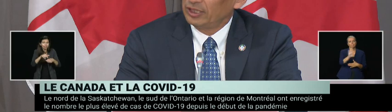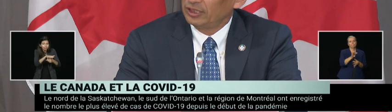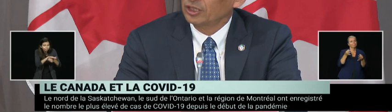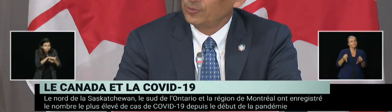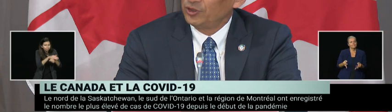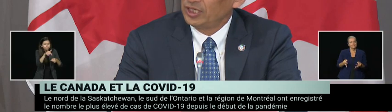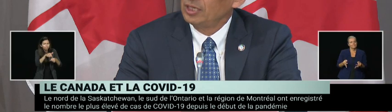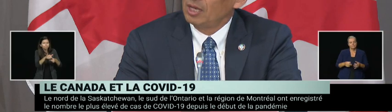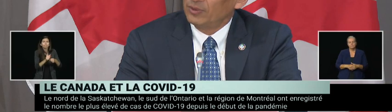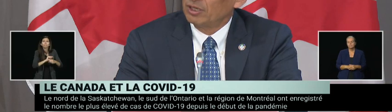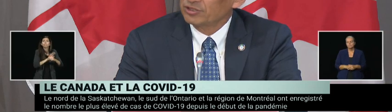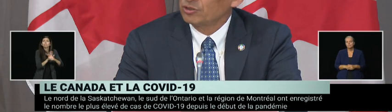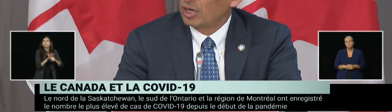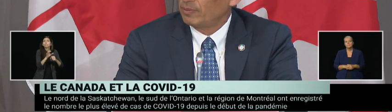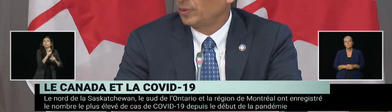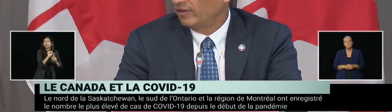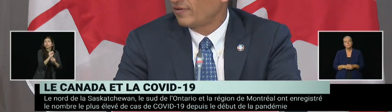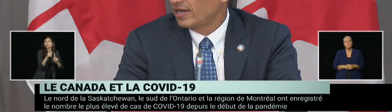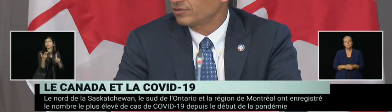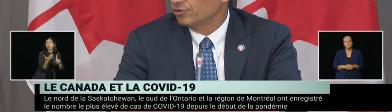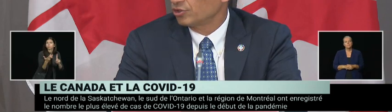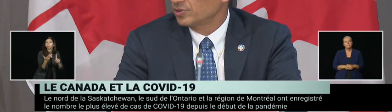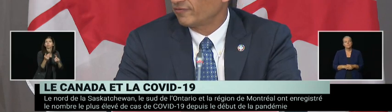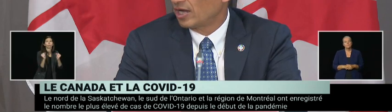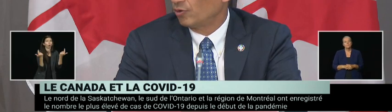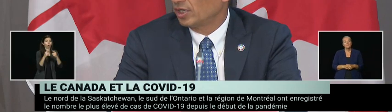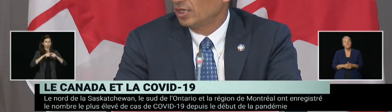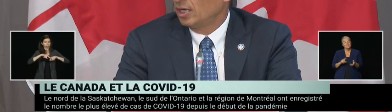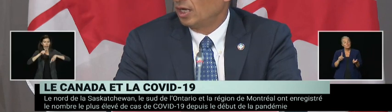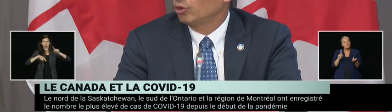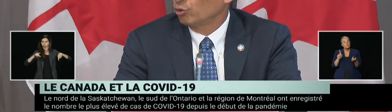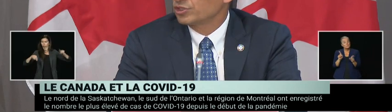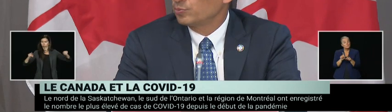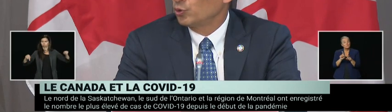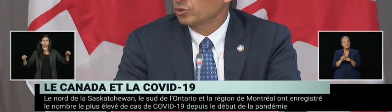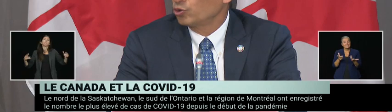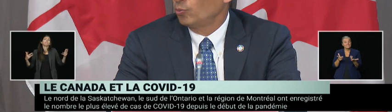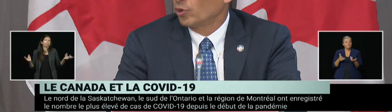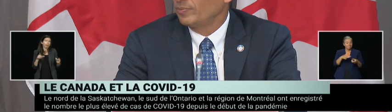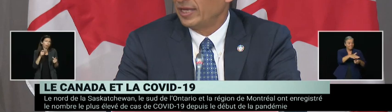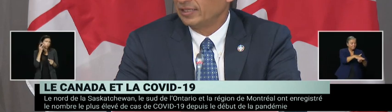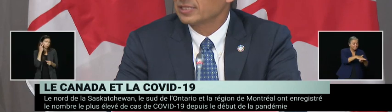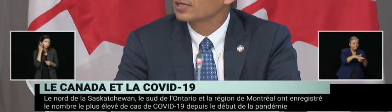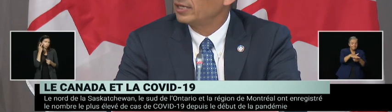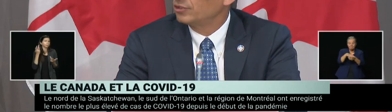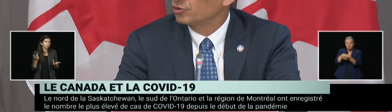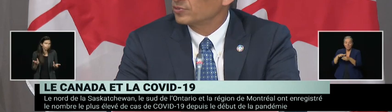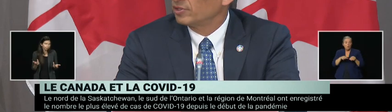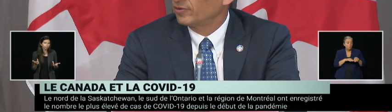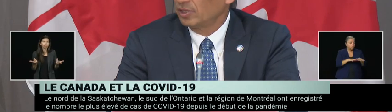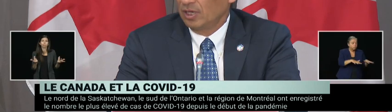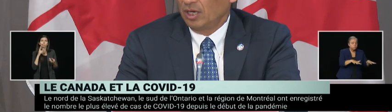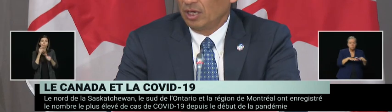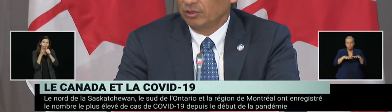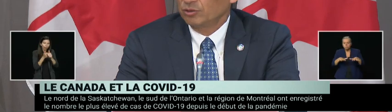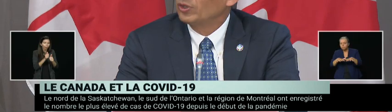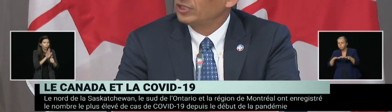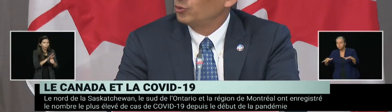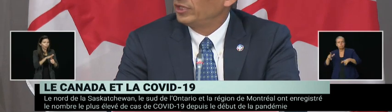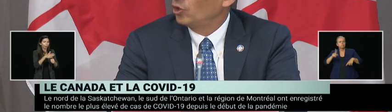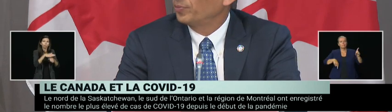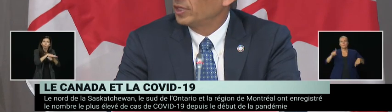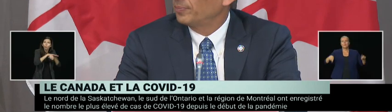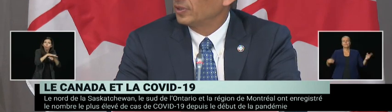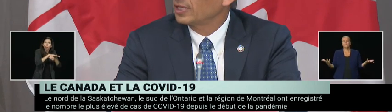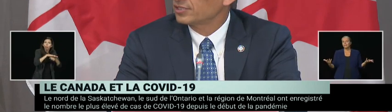in the community may also play a factor in terms of how a local school board may decide in terms of to